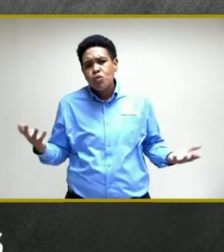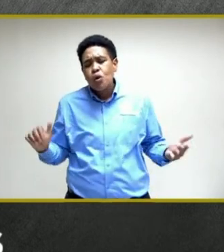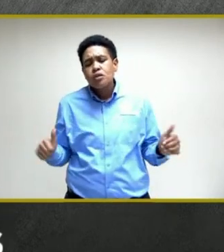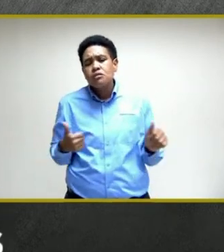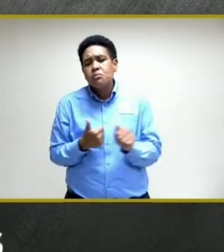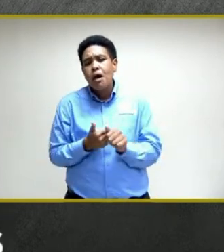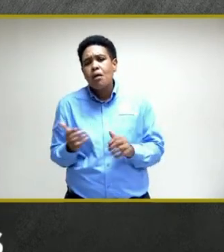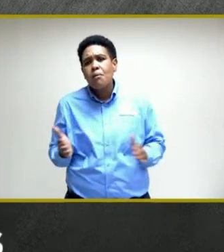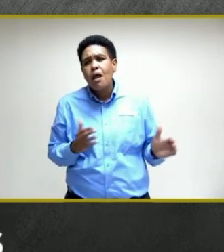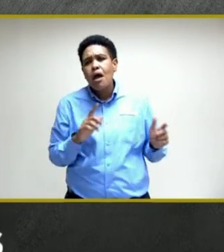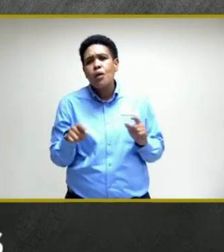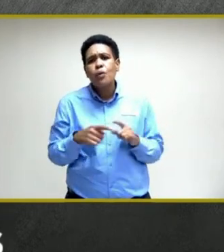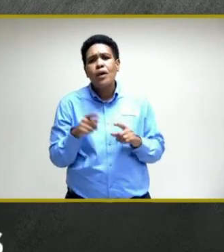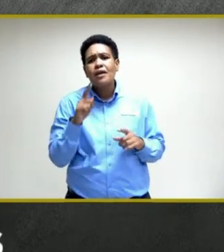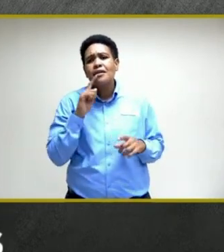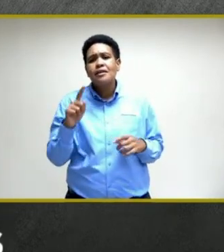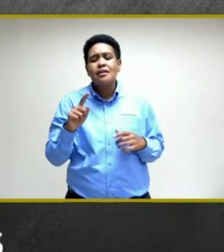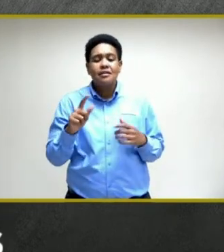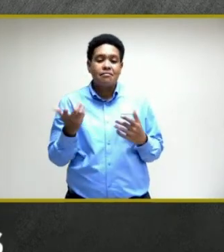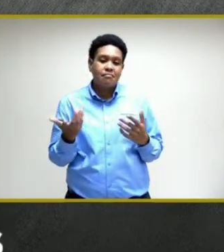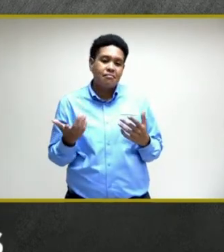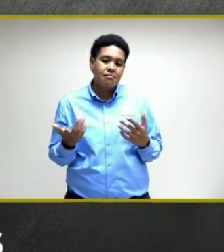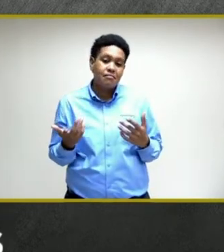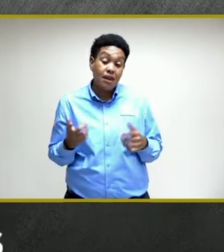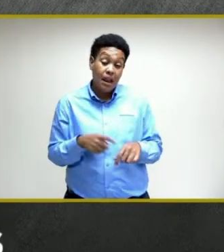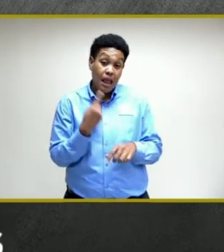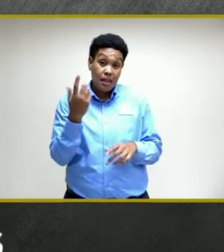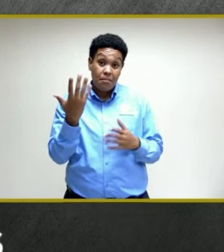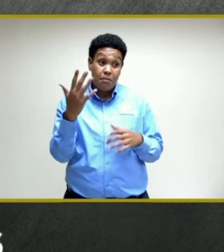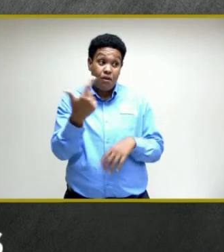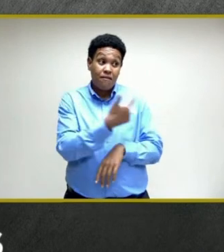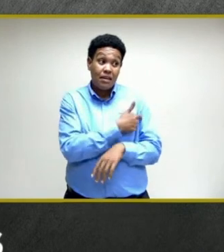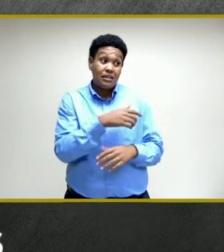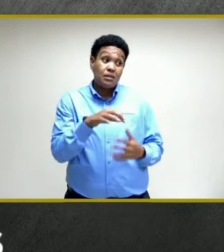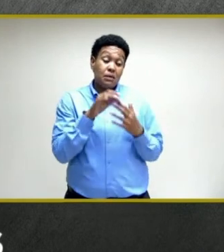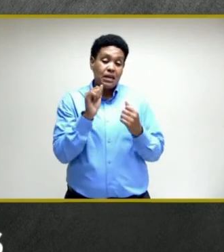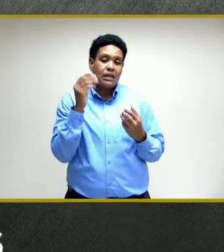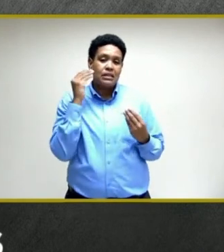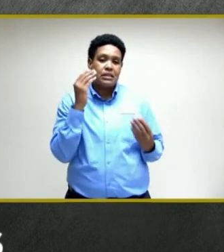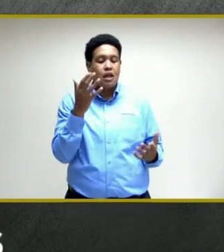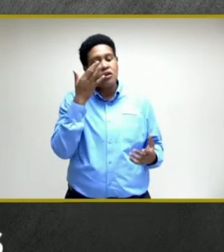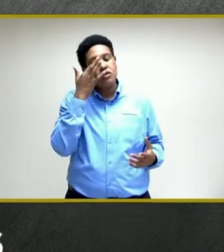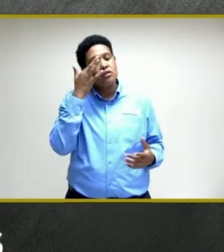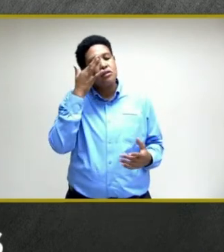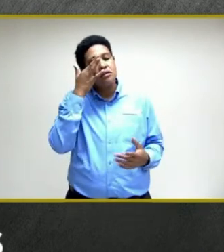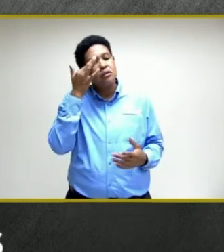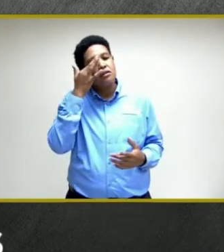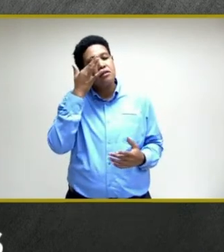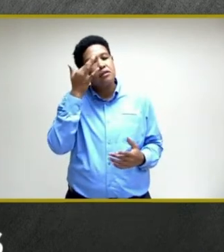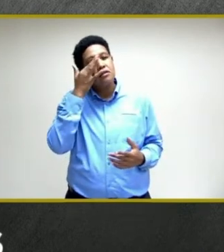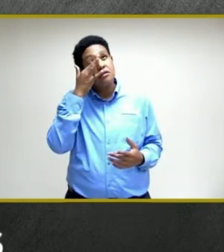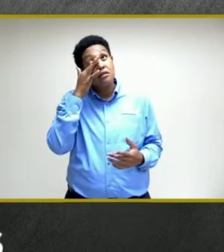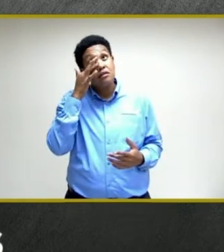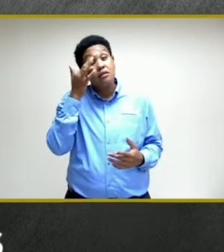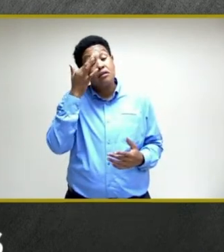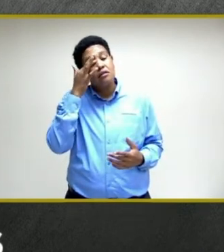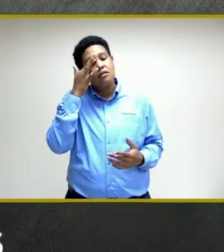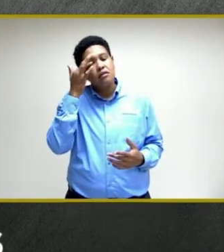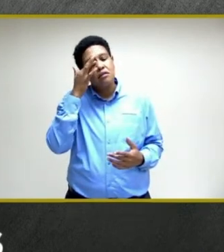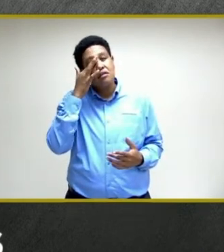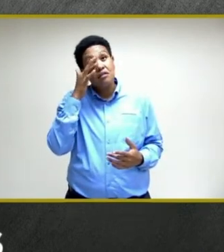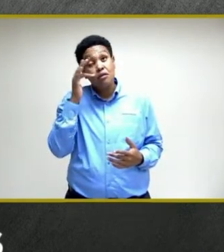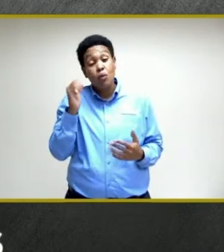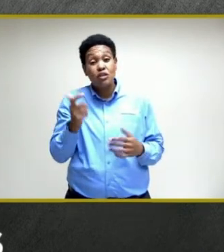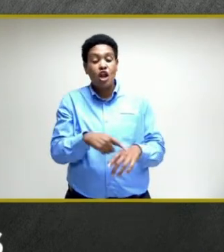when it comes to length, maybe your vaccination specialist can tell us what's the longest period these vaccines will